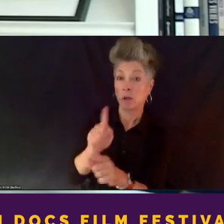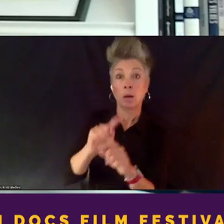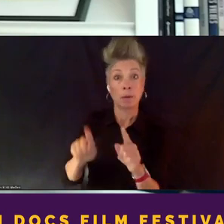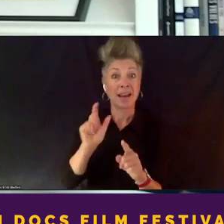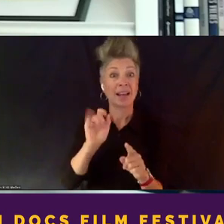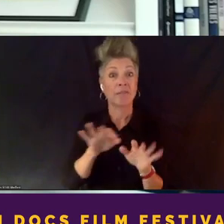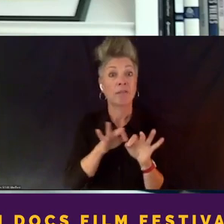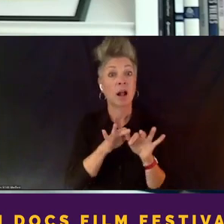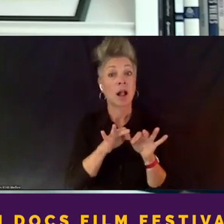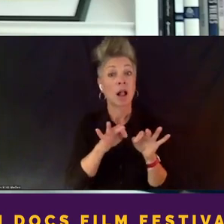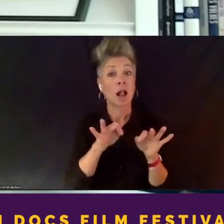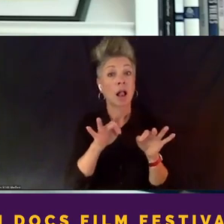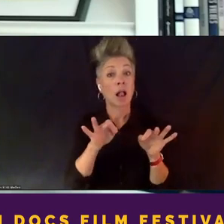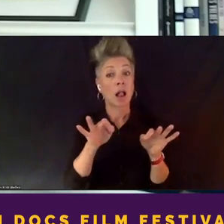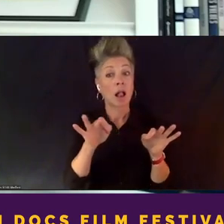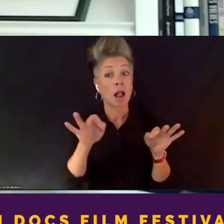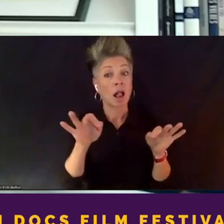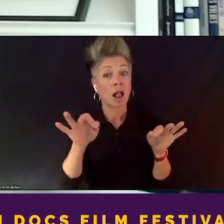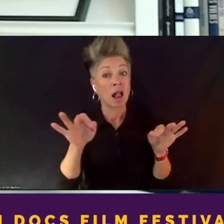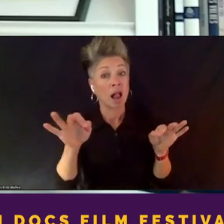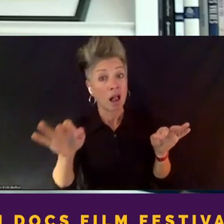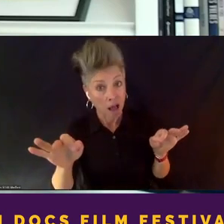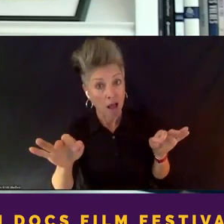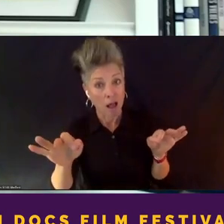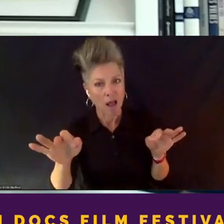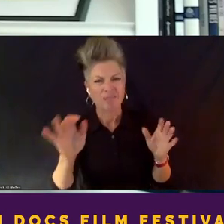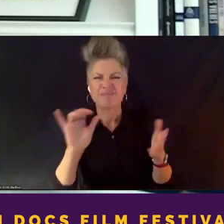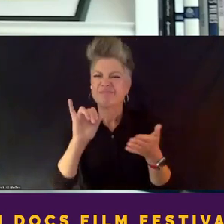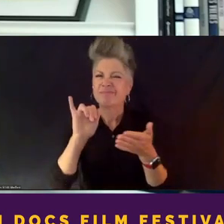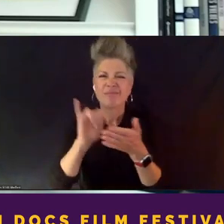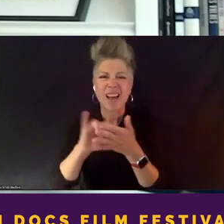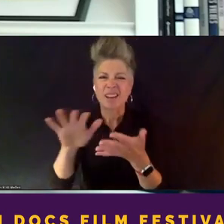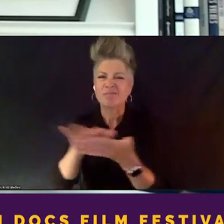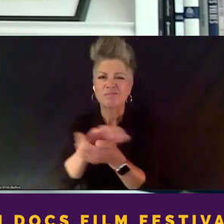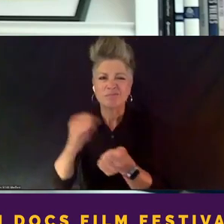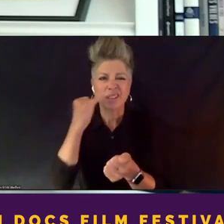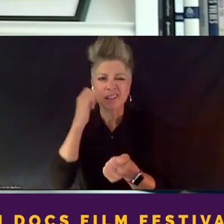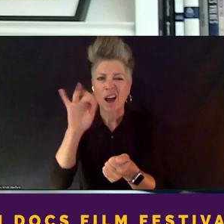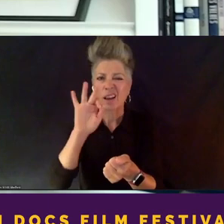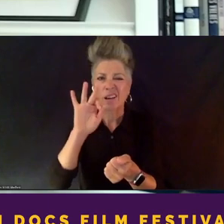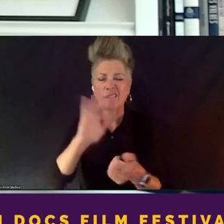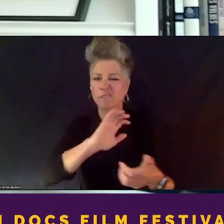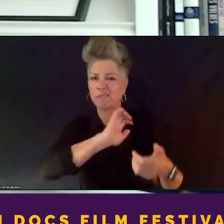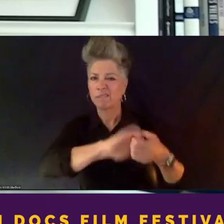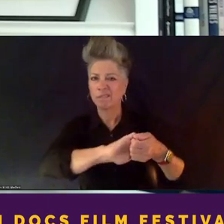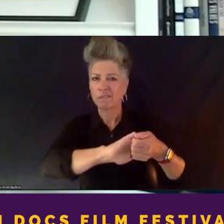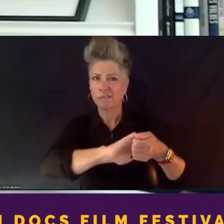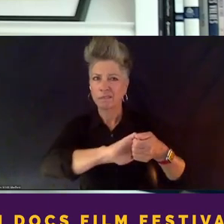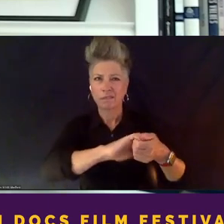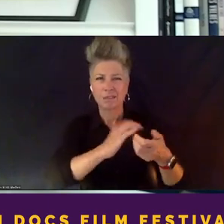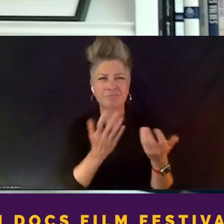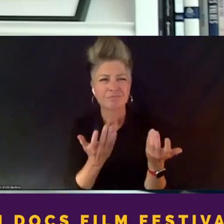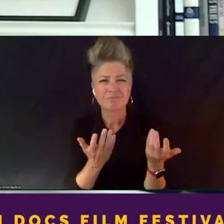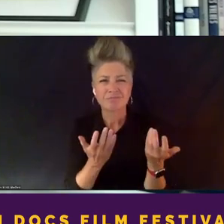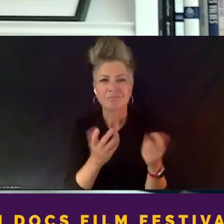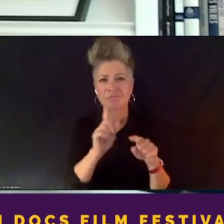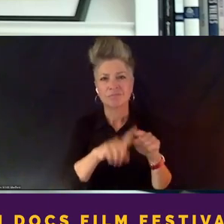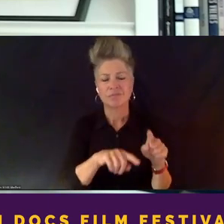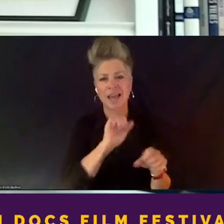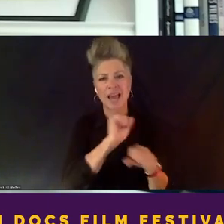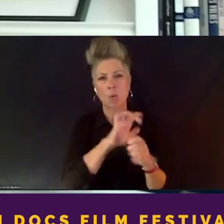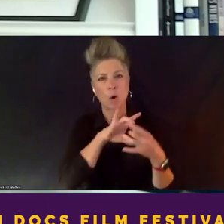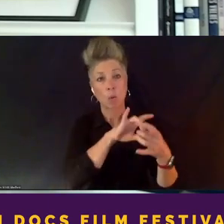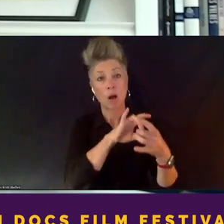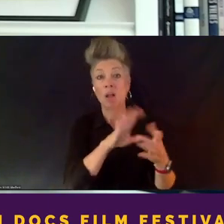late stage process sort of defeats the whole idea of us working together well and, and often sets up an